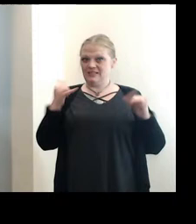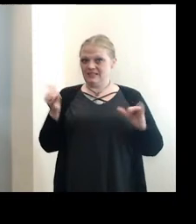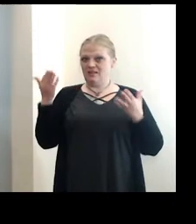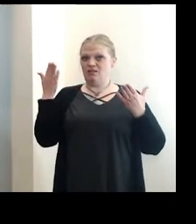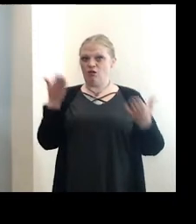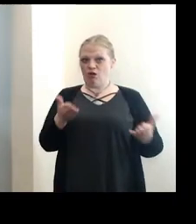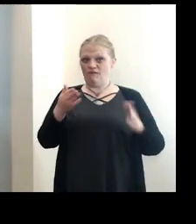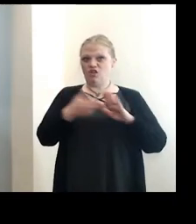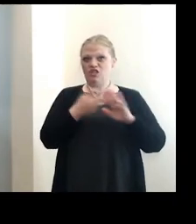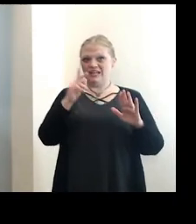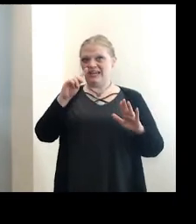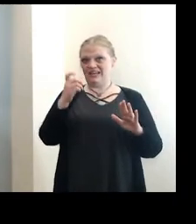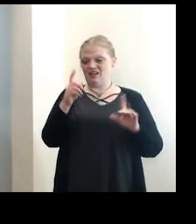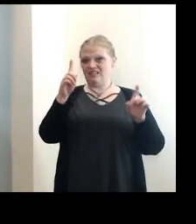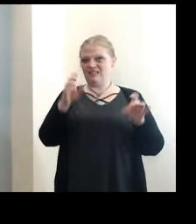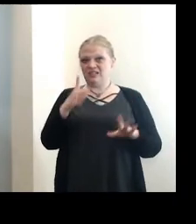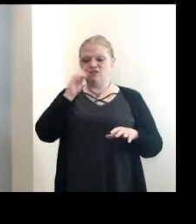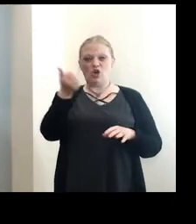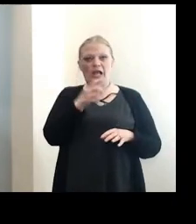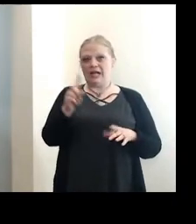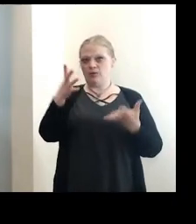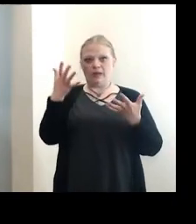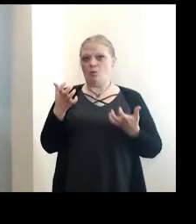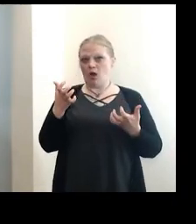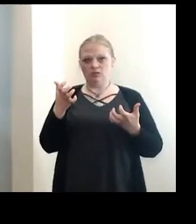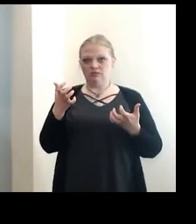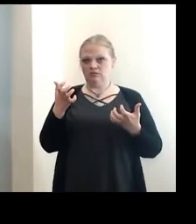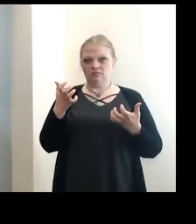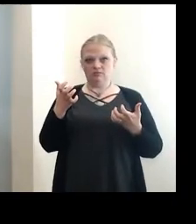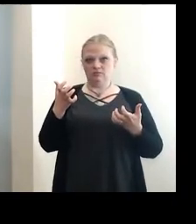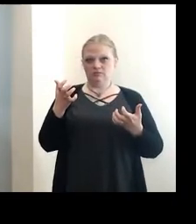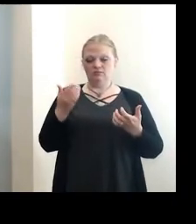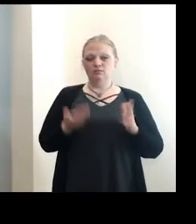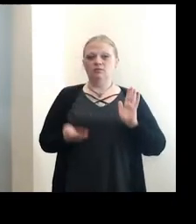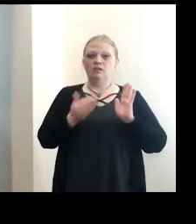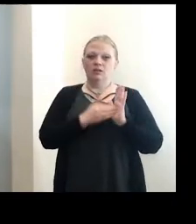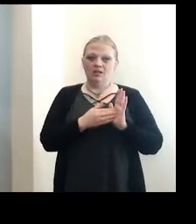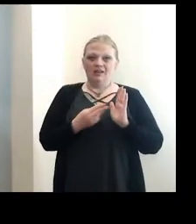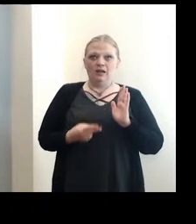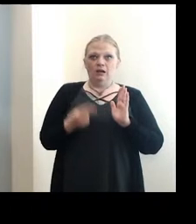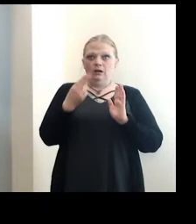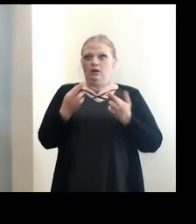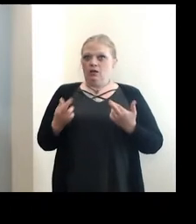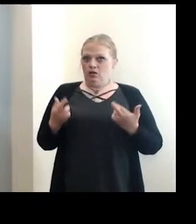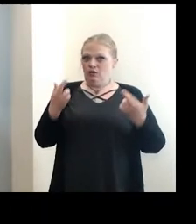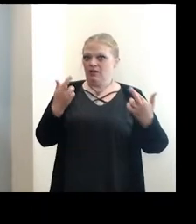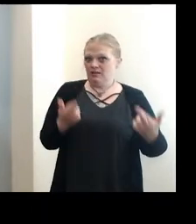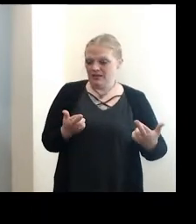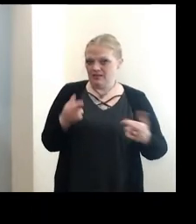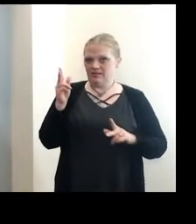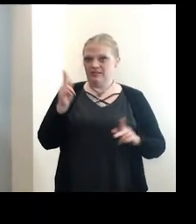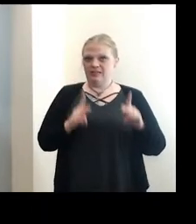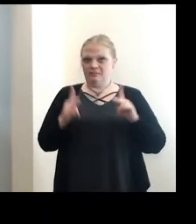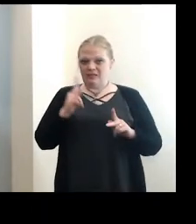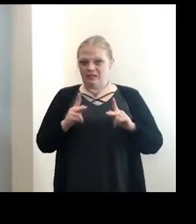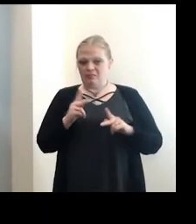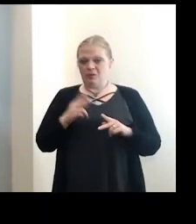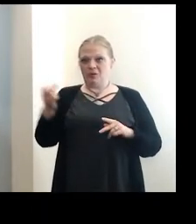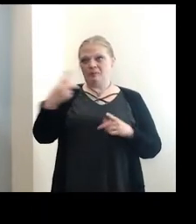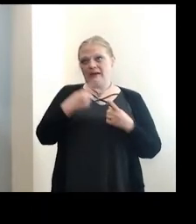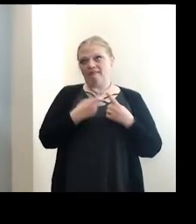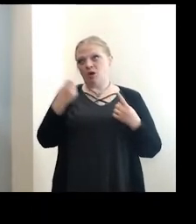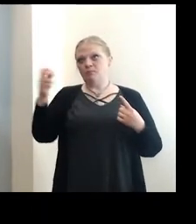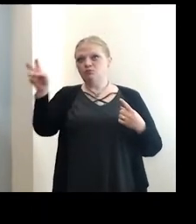offering diagnostic testing for anybody that wants to get tested. And again, we highly recommend that, uh, people who've returning from